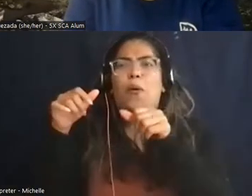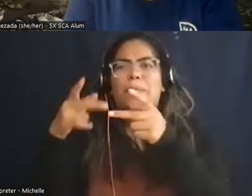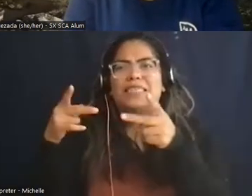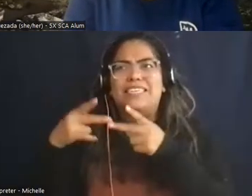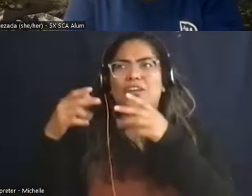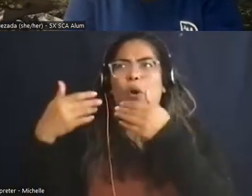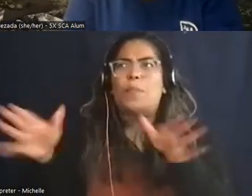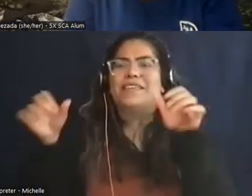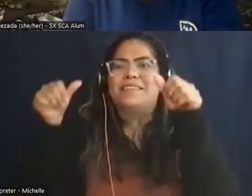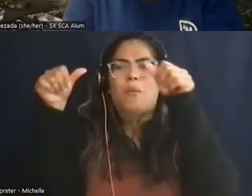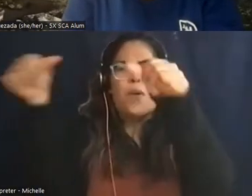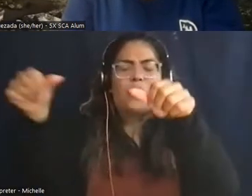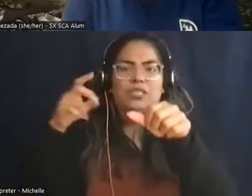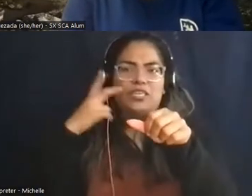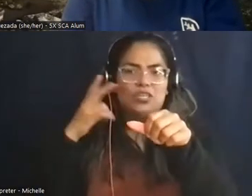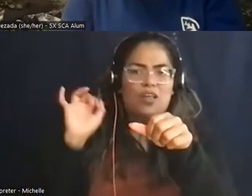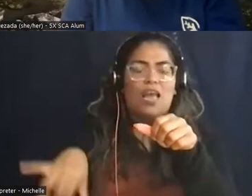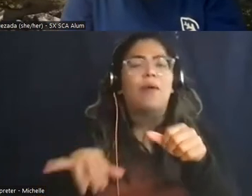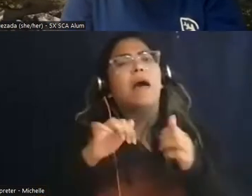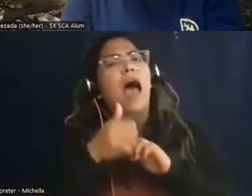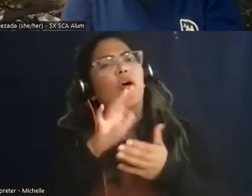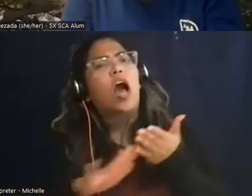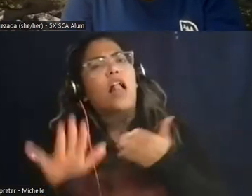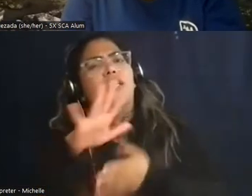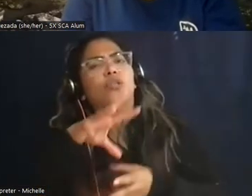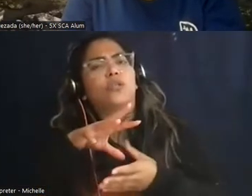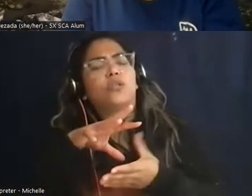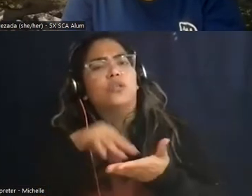how how college students can get involved in in this type of work